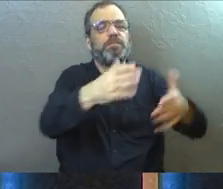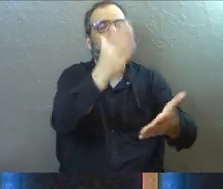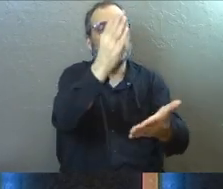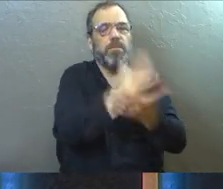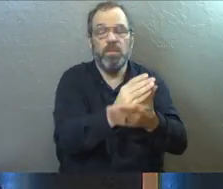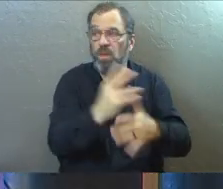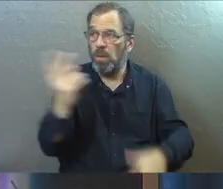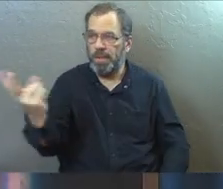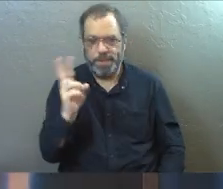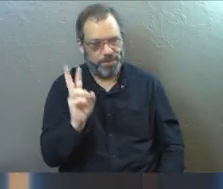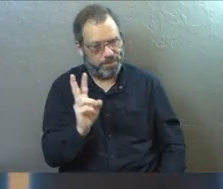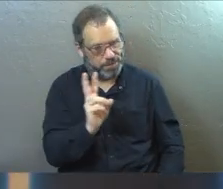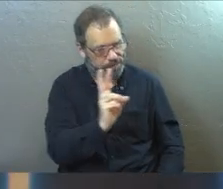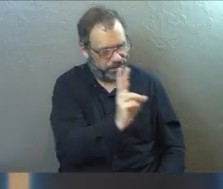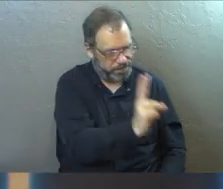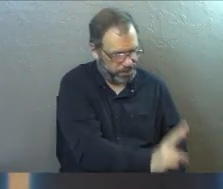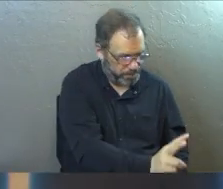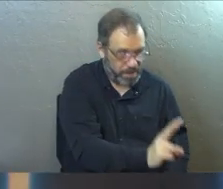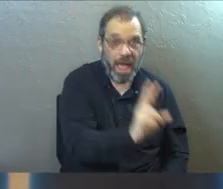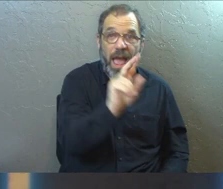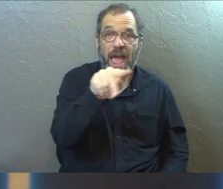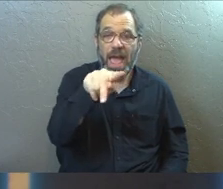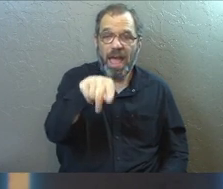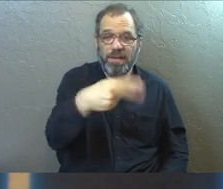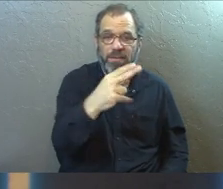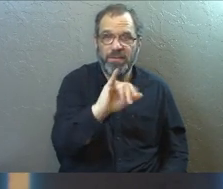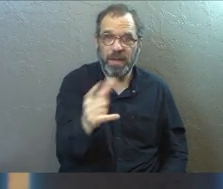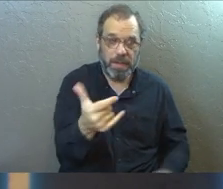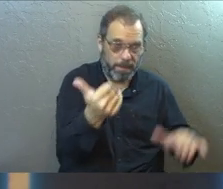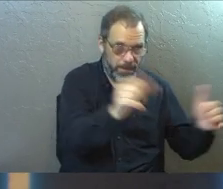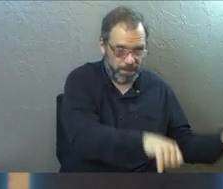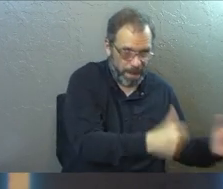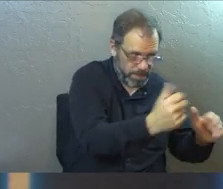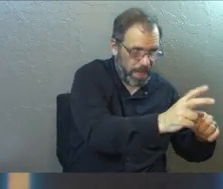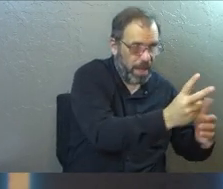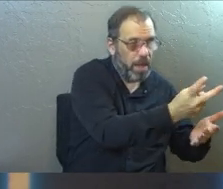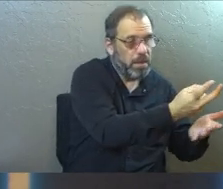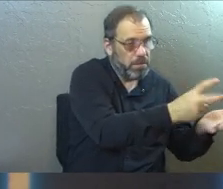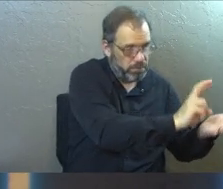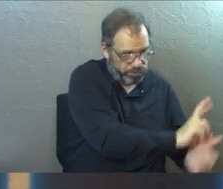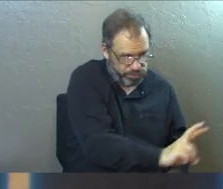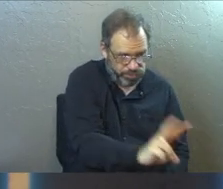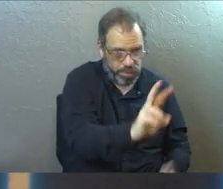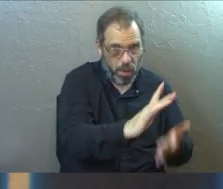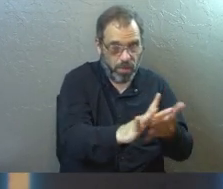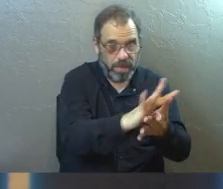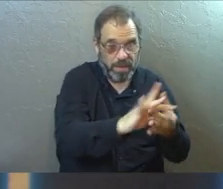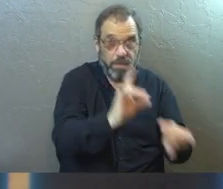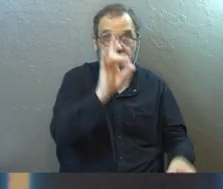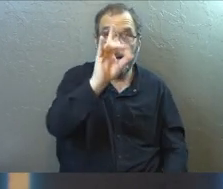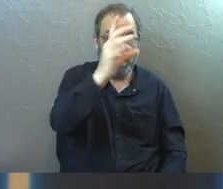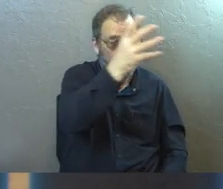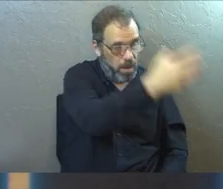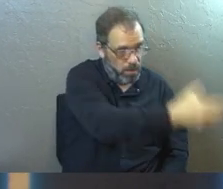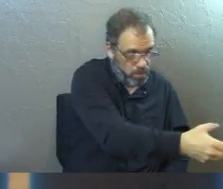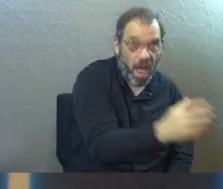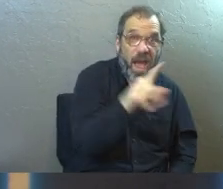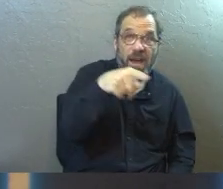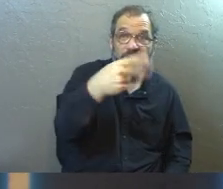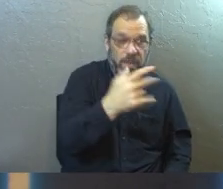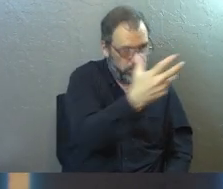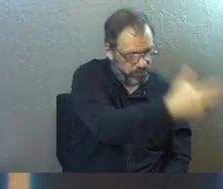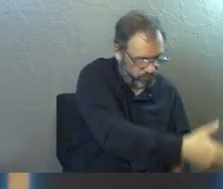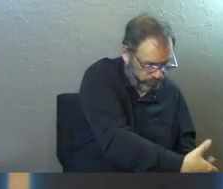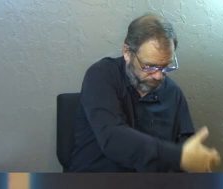stop. And they went down into the water and Philip baptized him. And when they came up out of the water, the spirit of the Lord snatched Philip